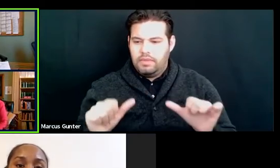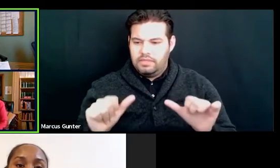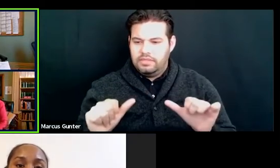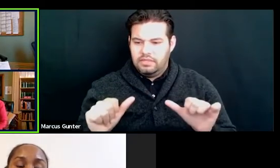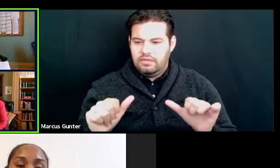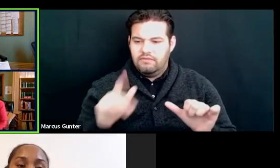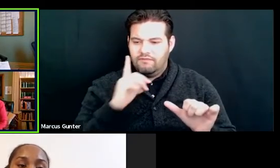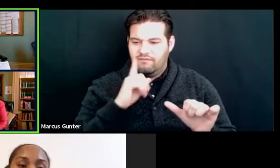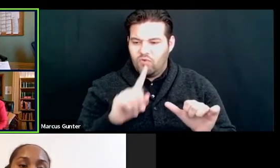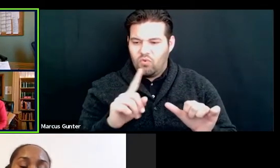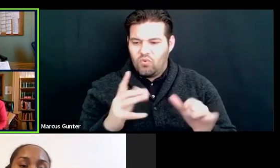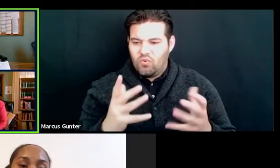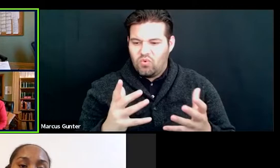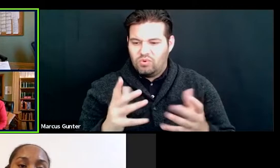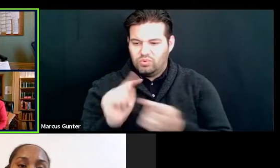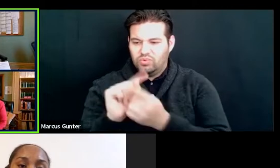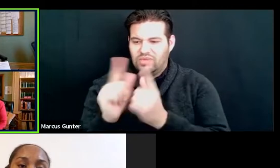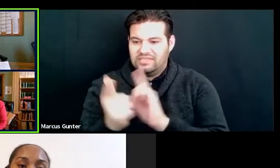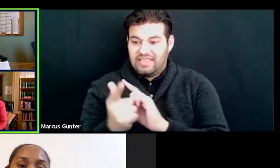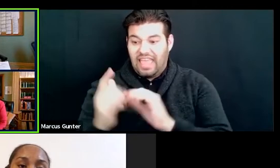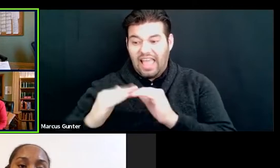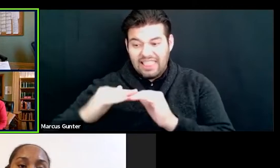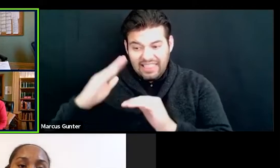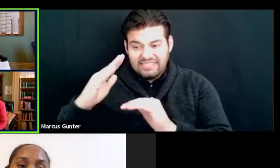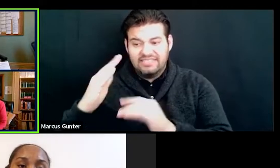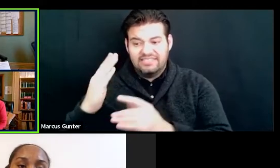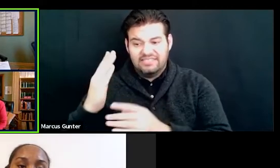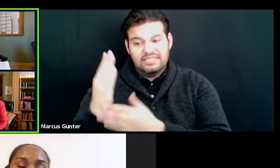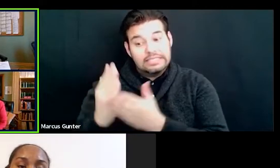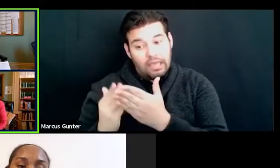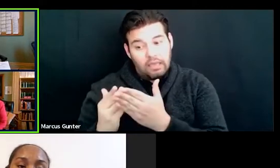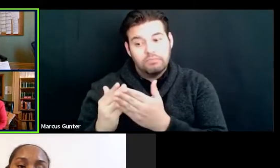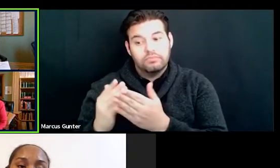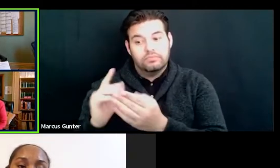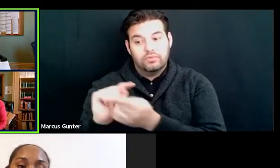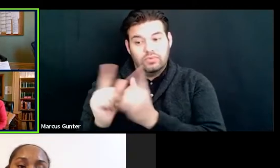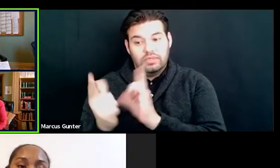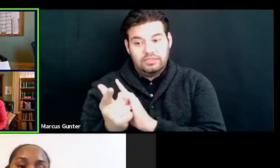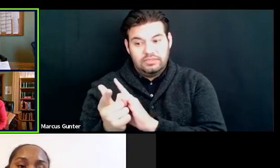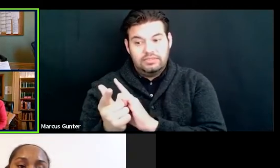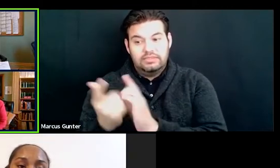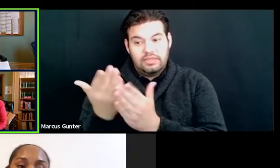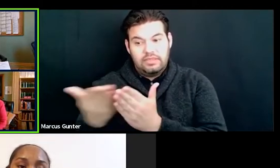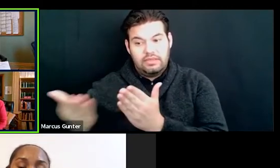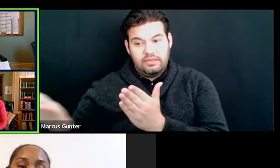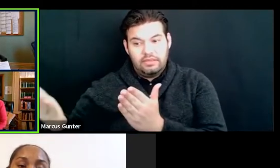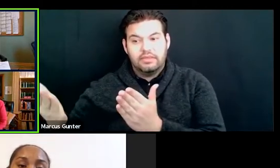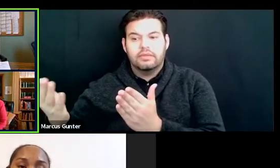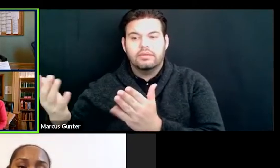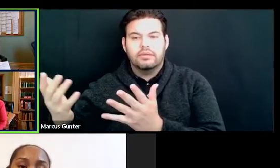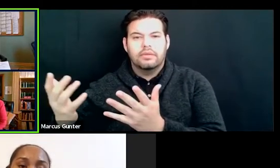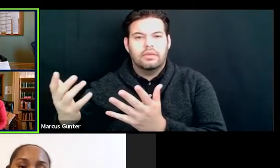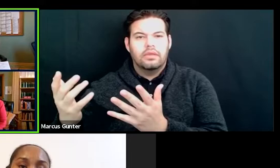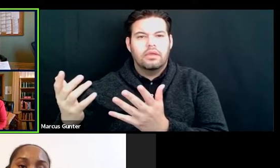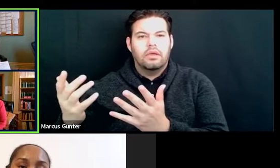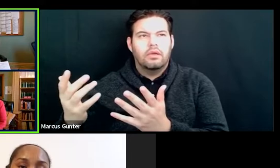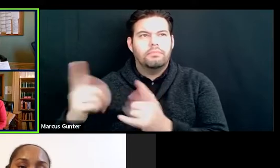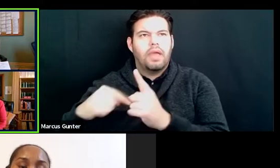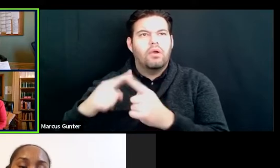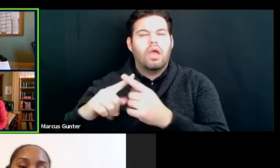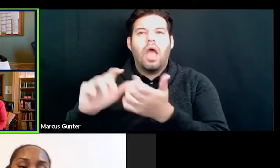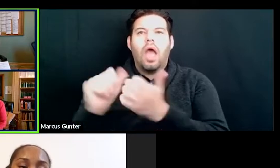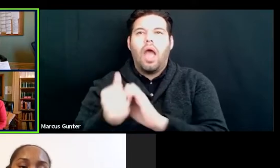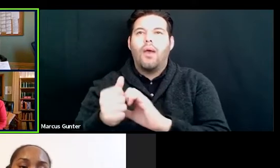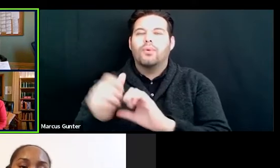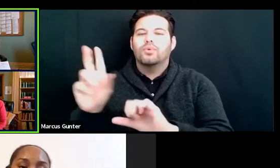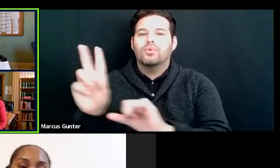at least translate, um, have some translation on the, of how to, how to access, how to use